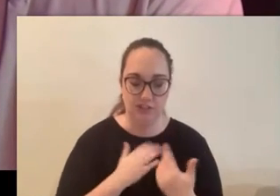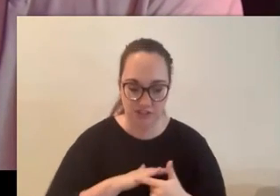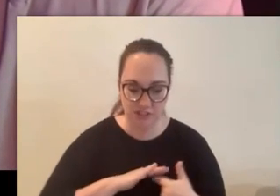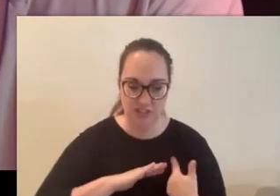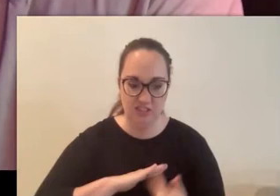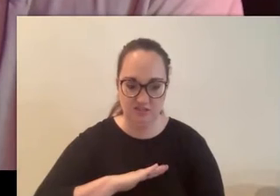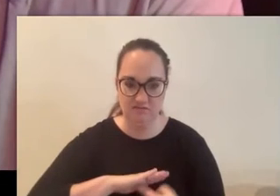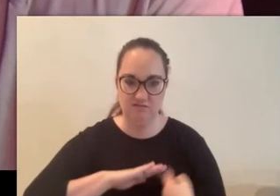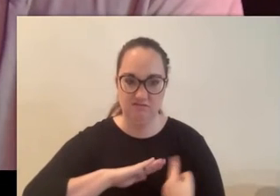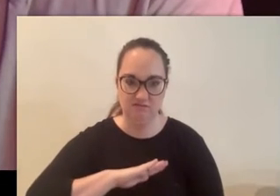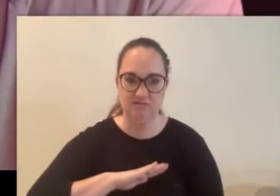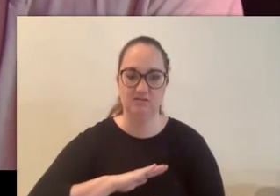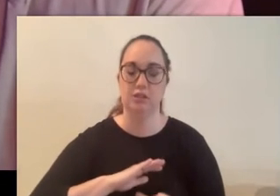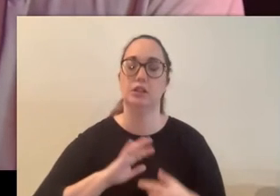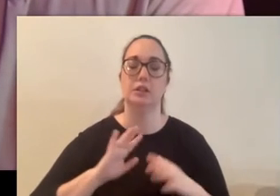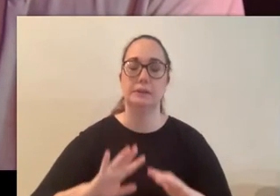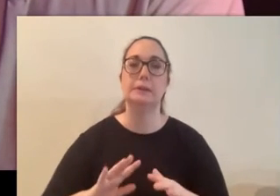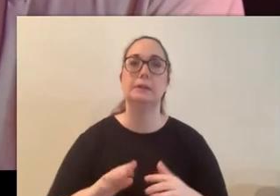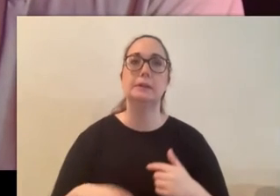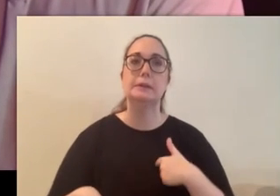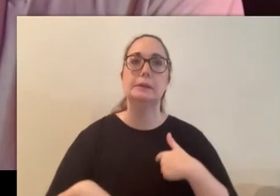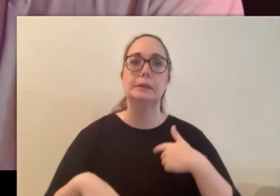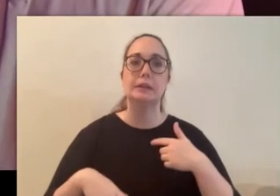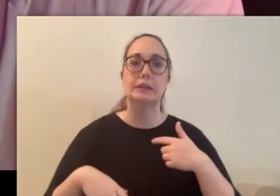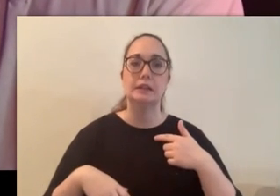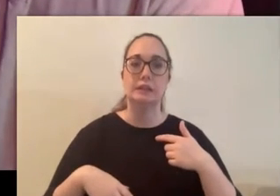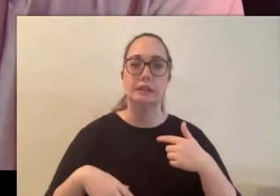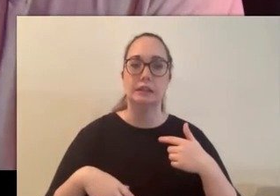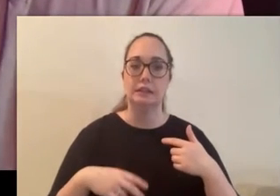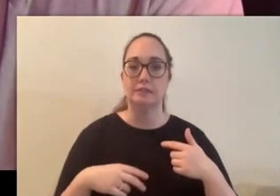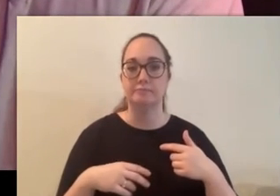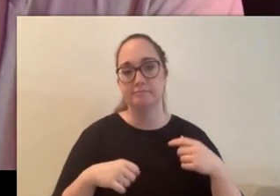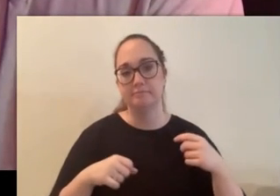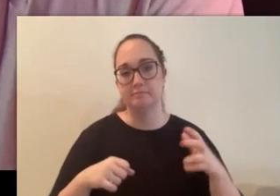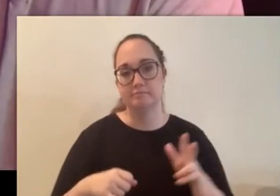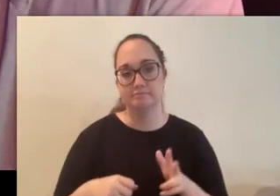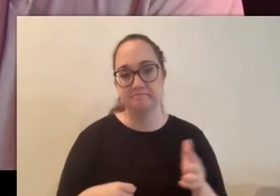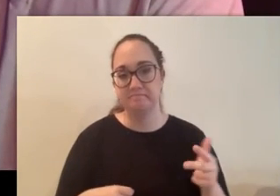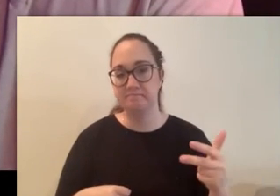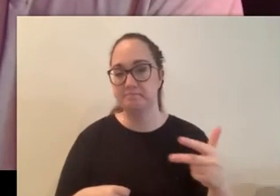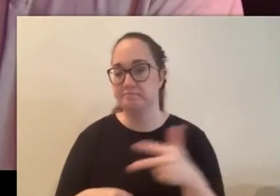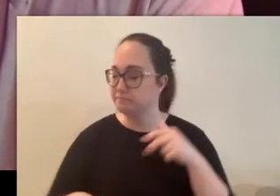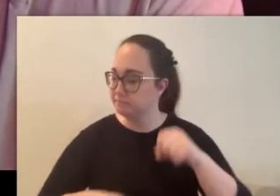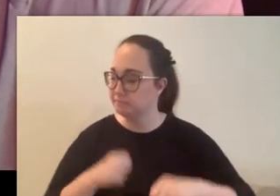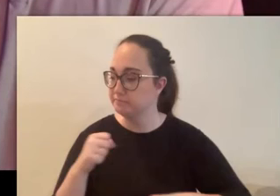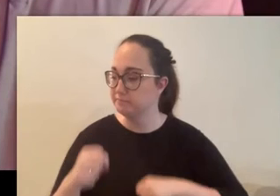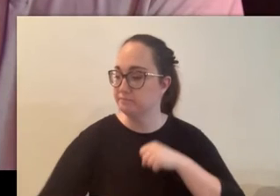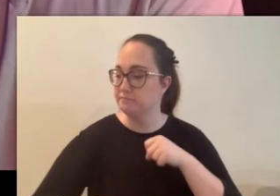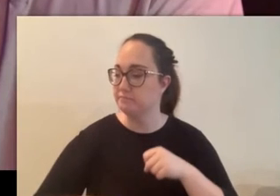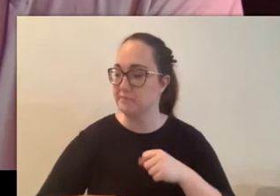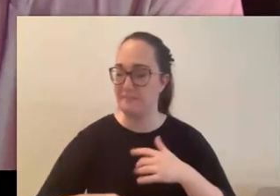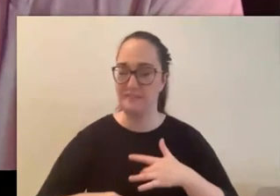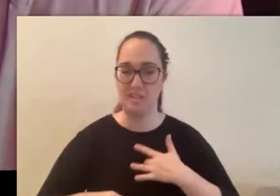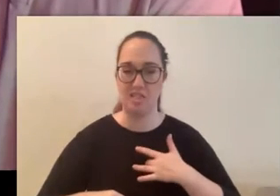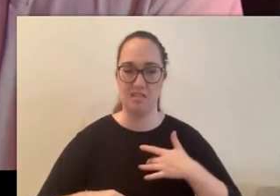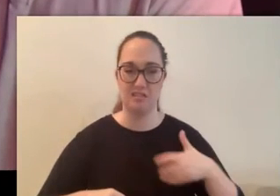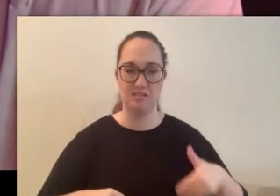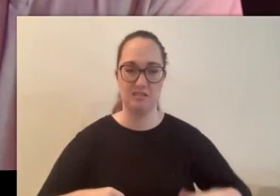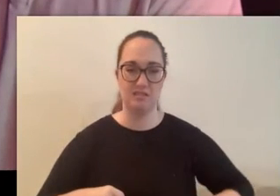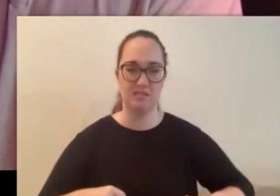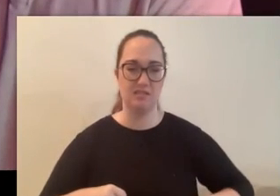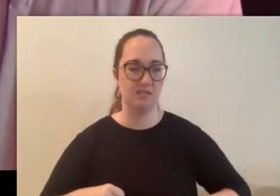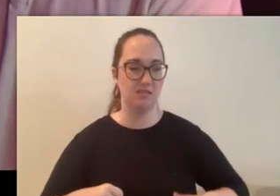as i went and i turned back as i turned to make my way back i got this eerie feeling that i was being